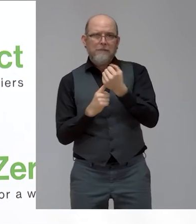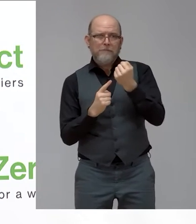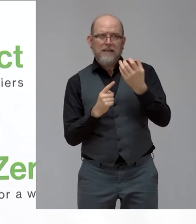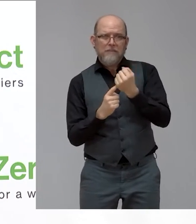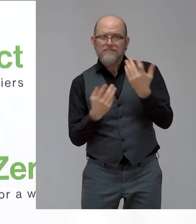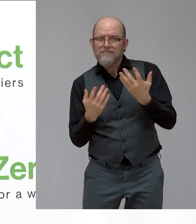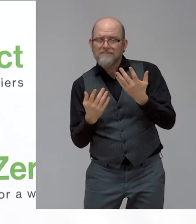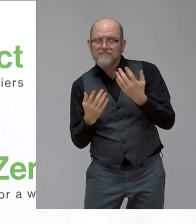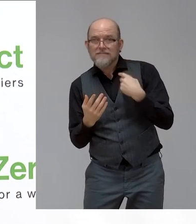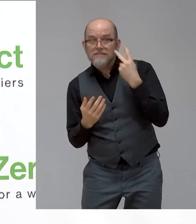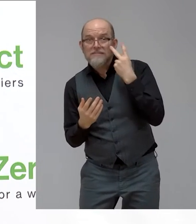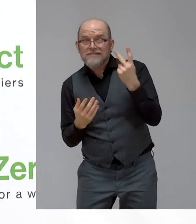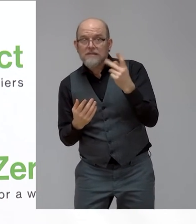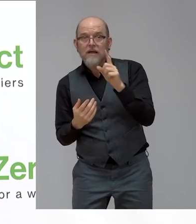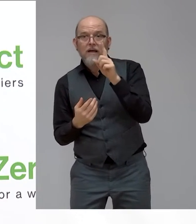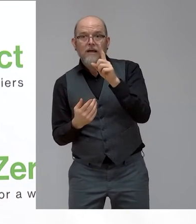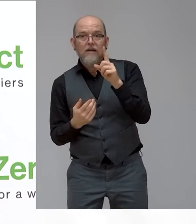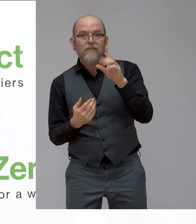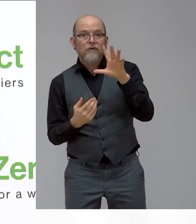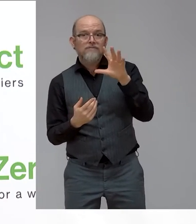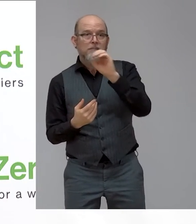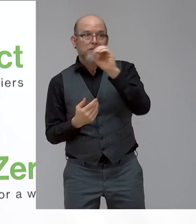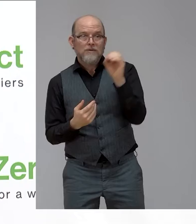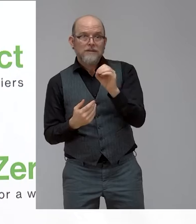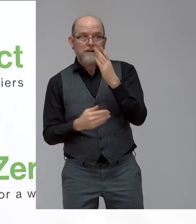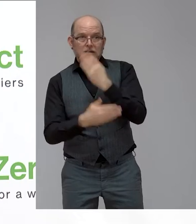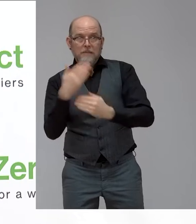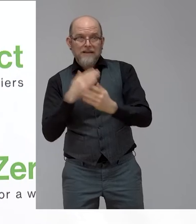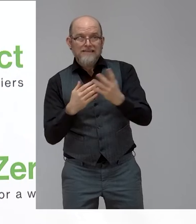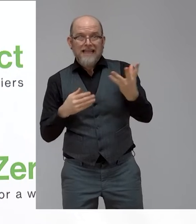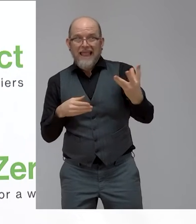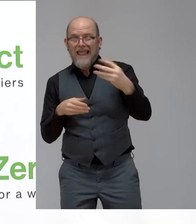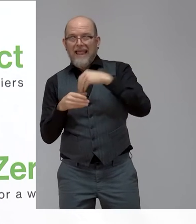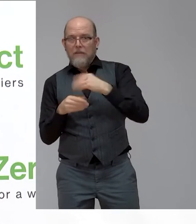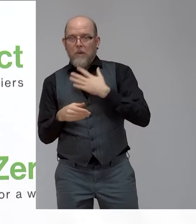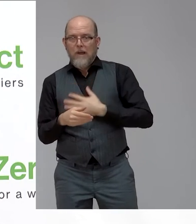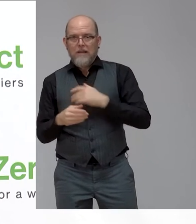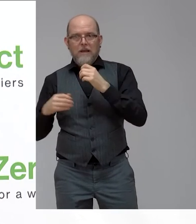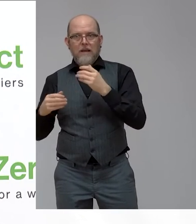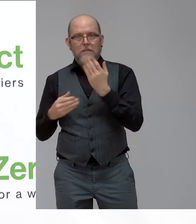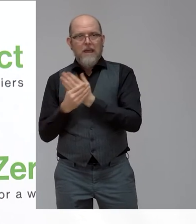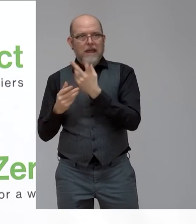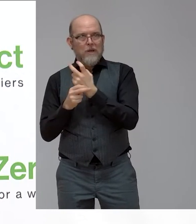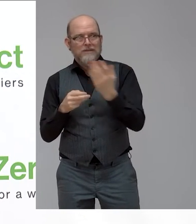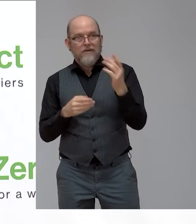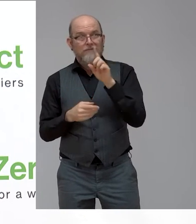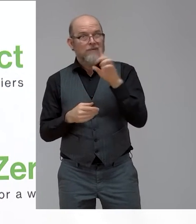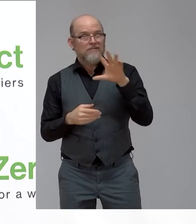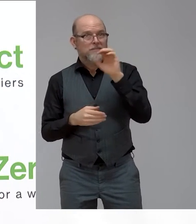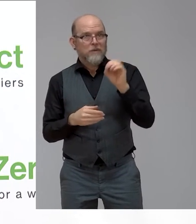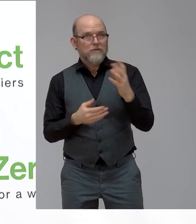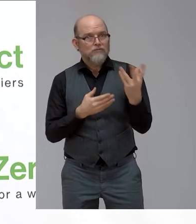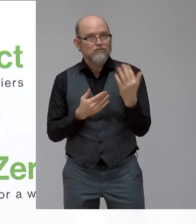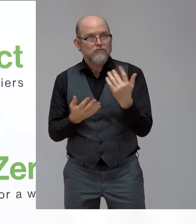% of the population that has a disability. We welcome this category as our clients.